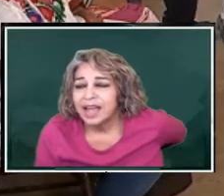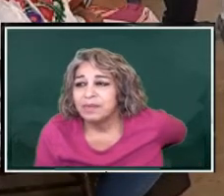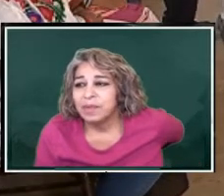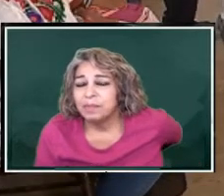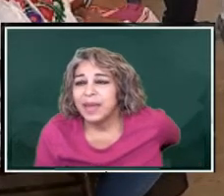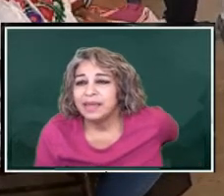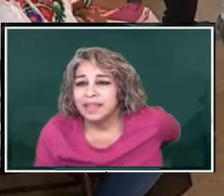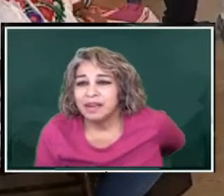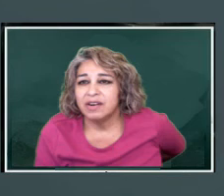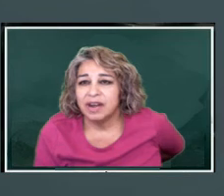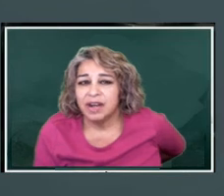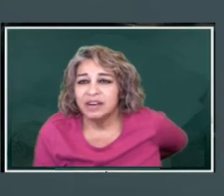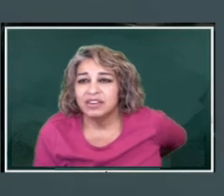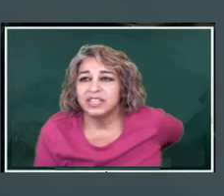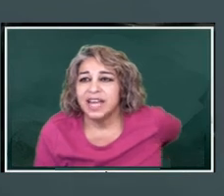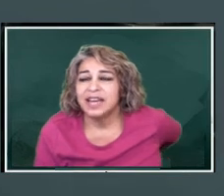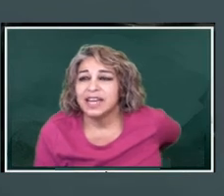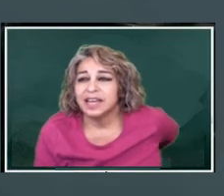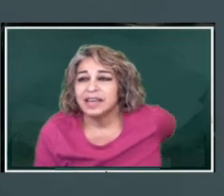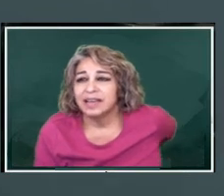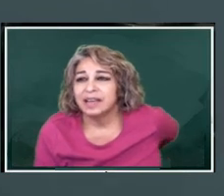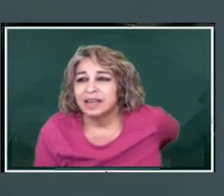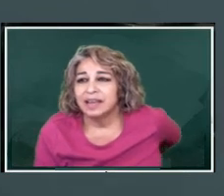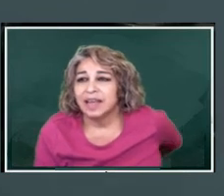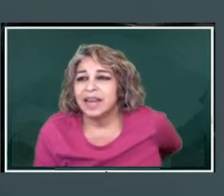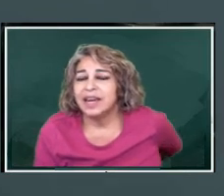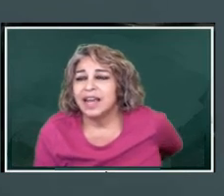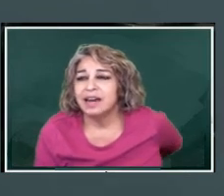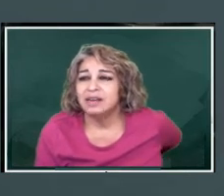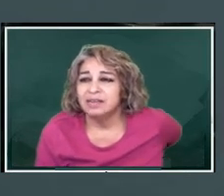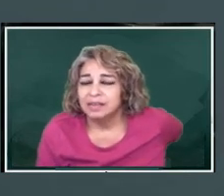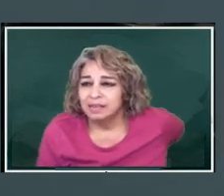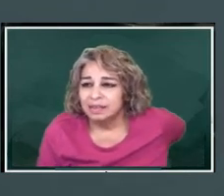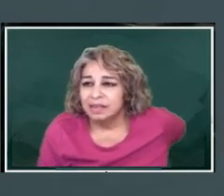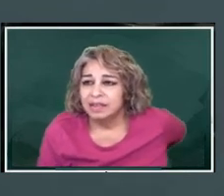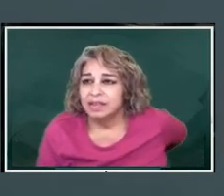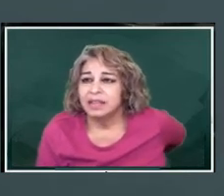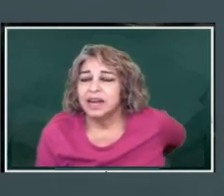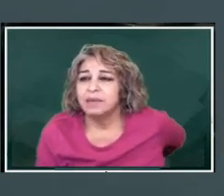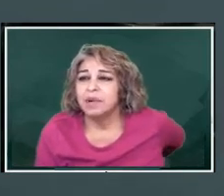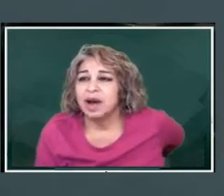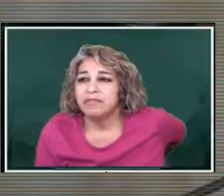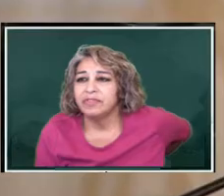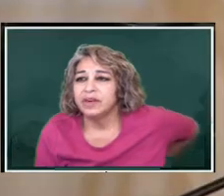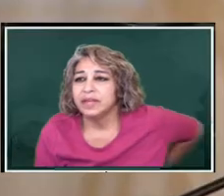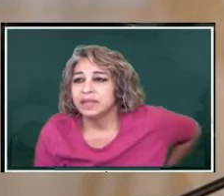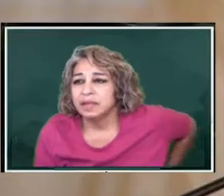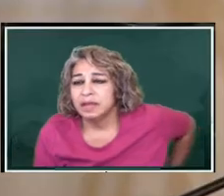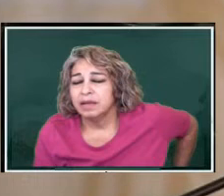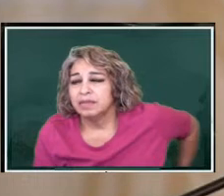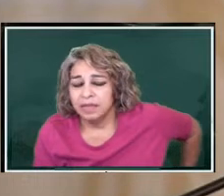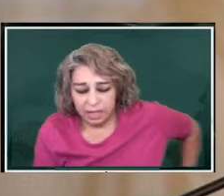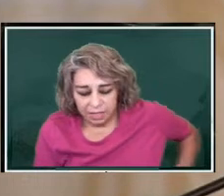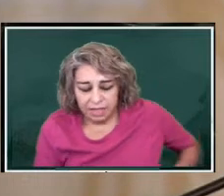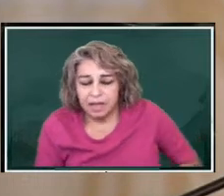I beg their understanding. And now that I'm offering